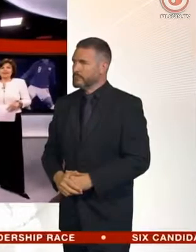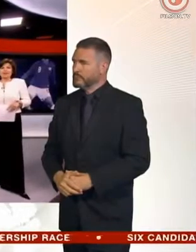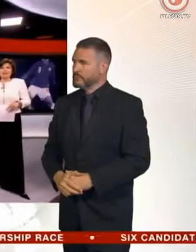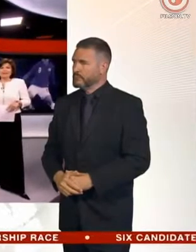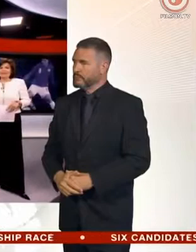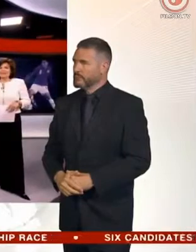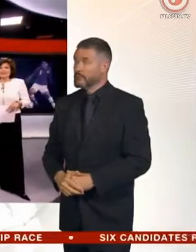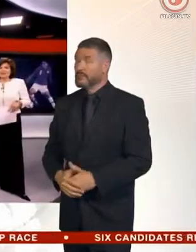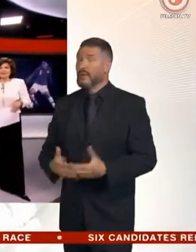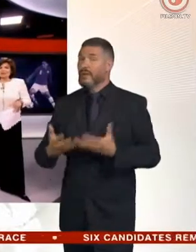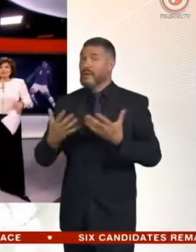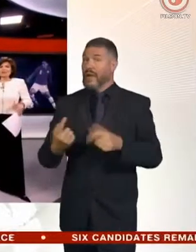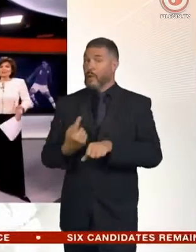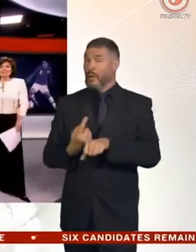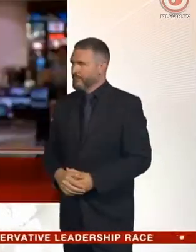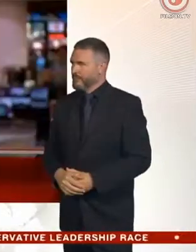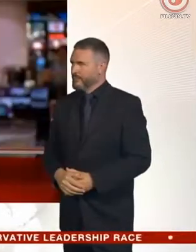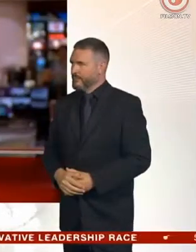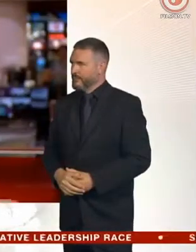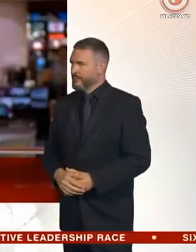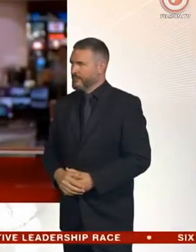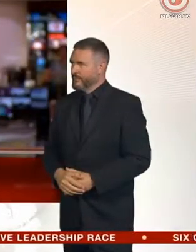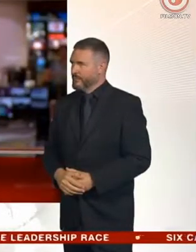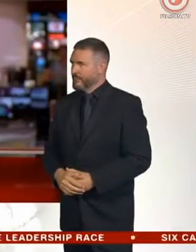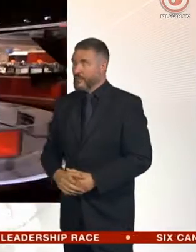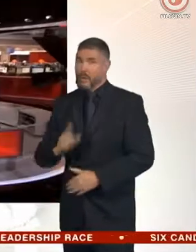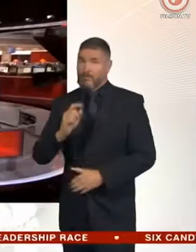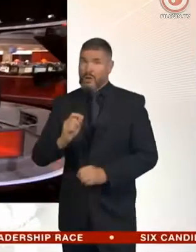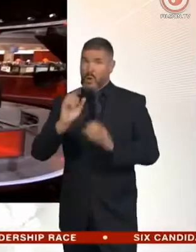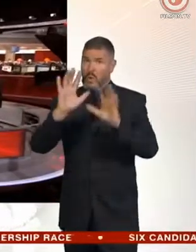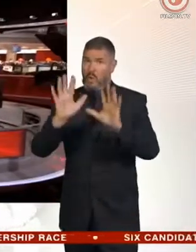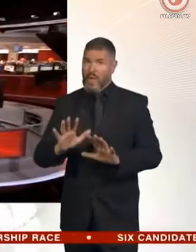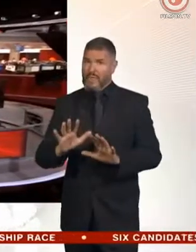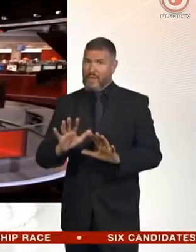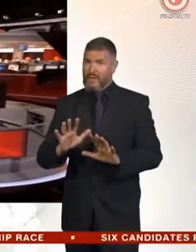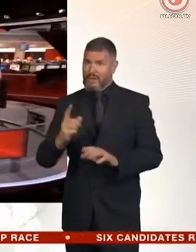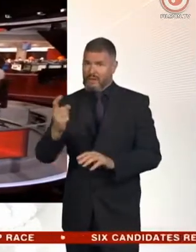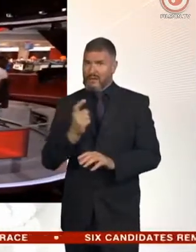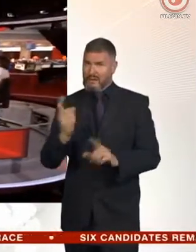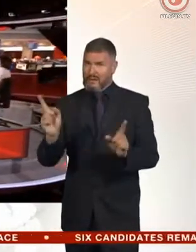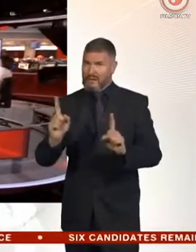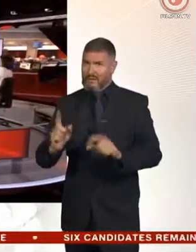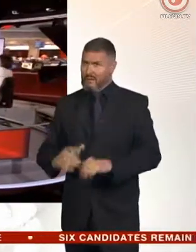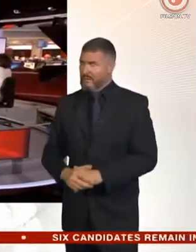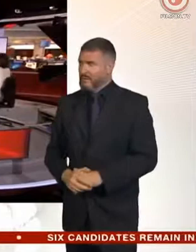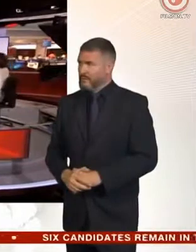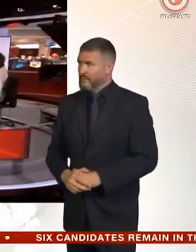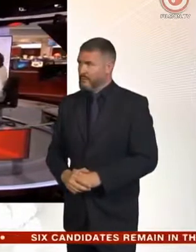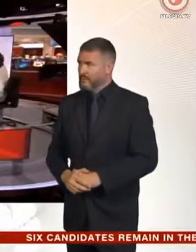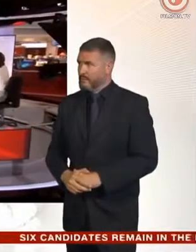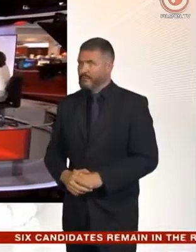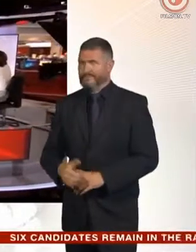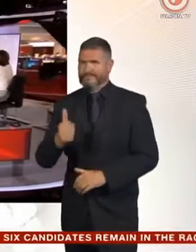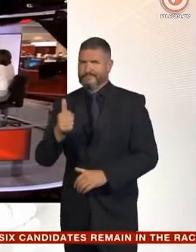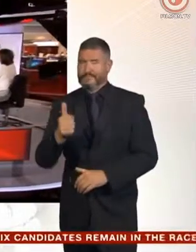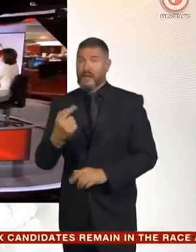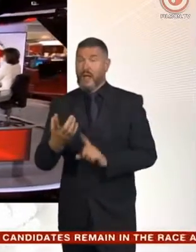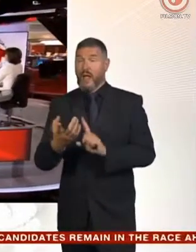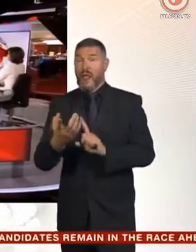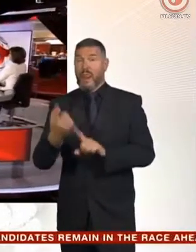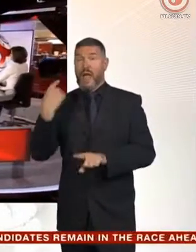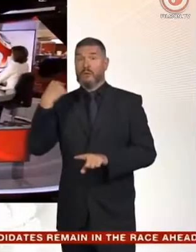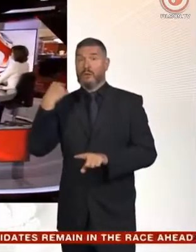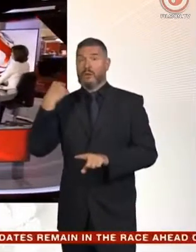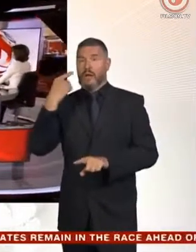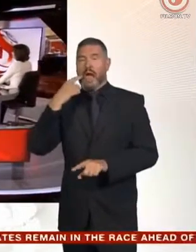Now, in the next hour, Scotland taking our attention to the weather, if we dare, Louise Lear. Hello. Hello there, Jane. Do you know, this time last week I was